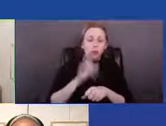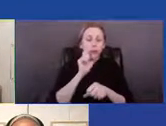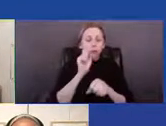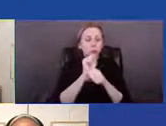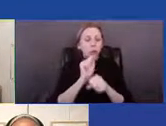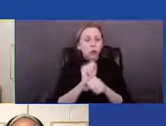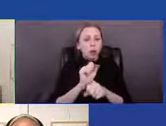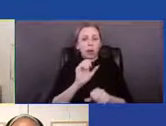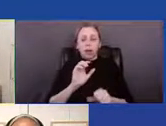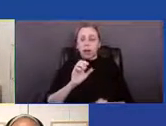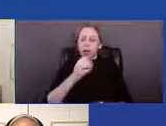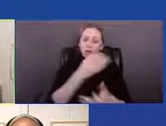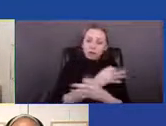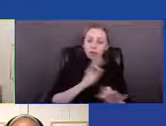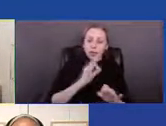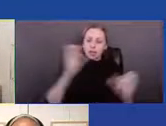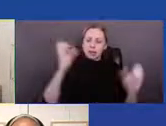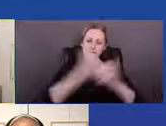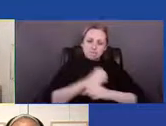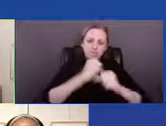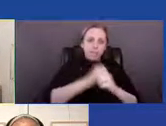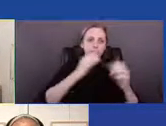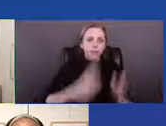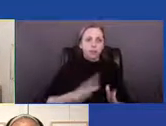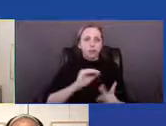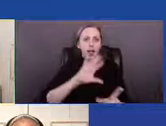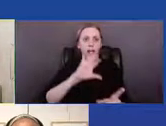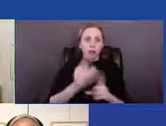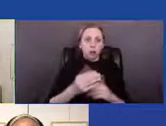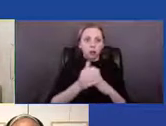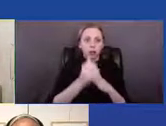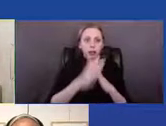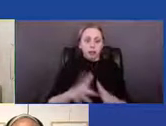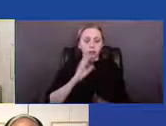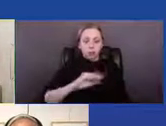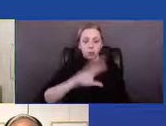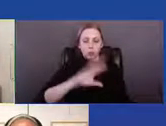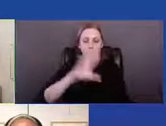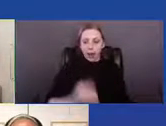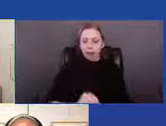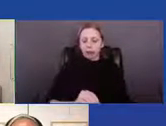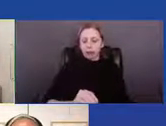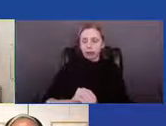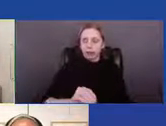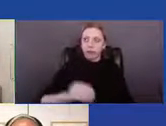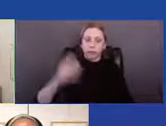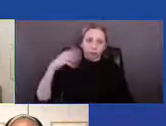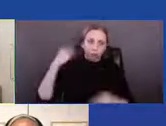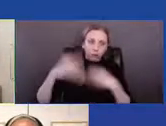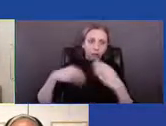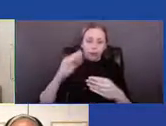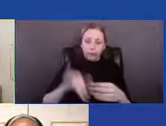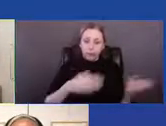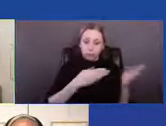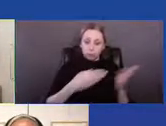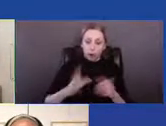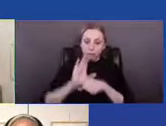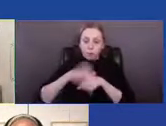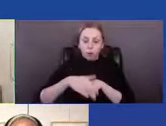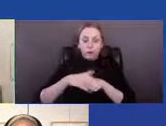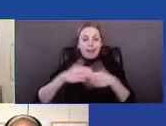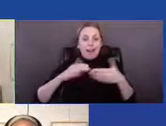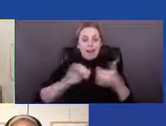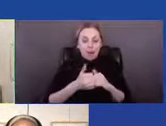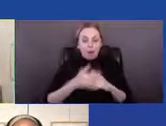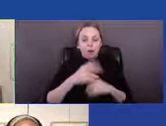fighters, and cultural leaders of African ancestry who were forcibly brought to what is now known as New York City. During